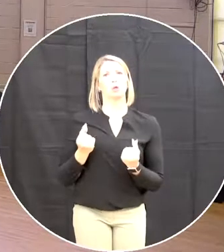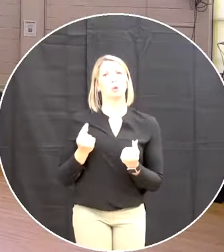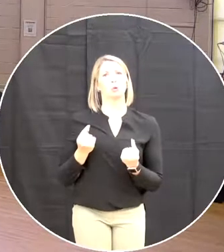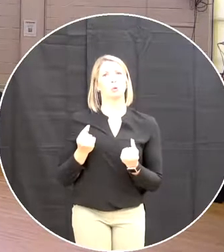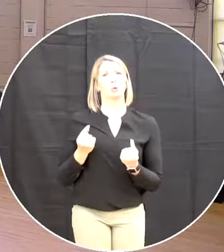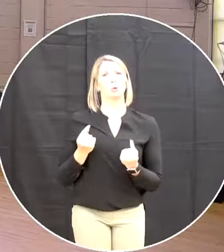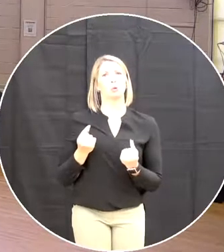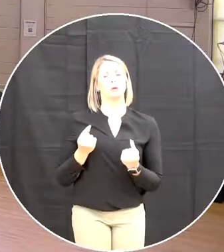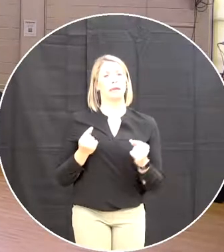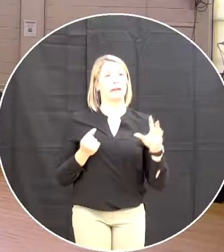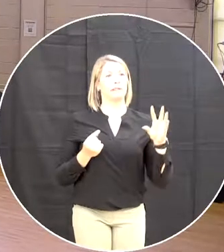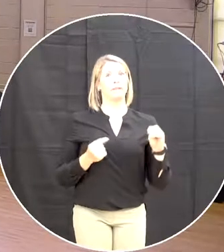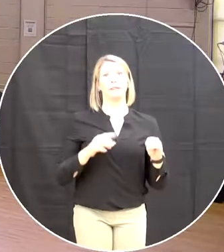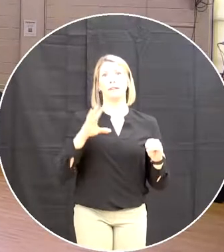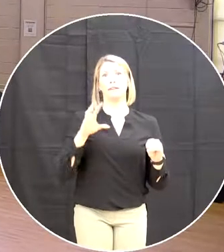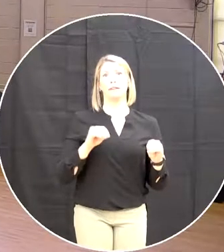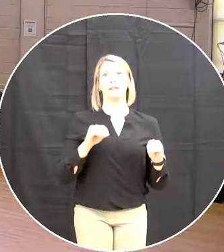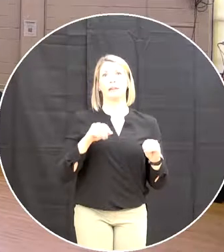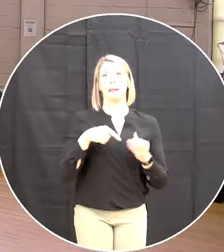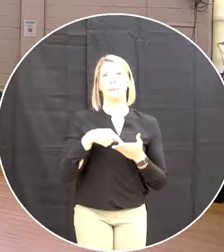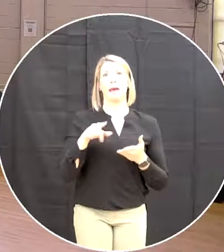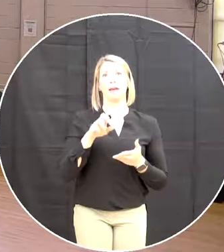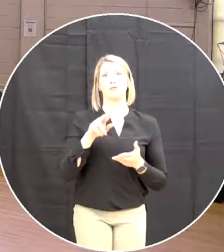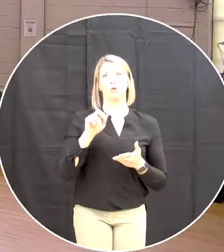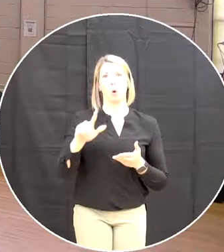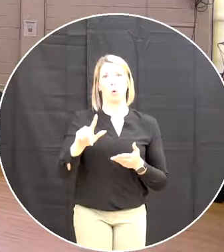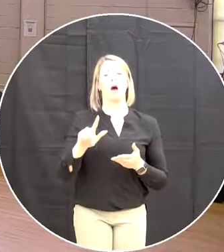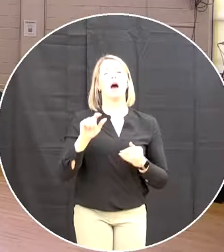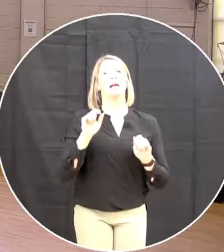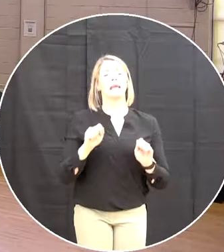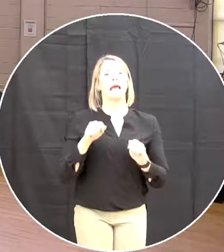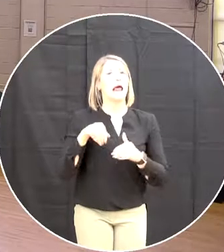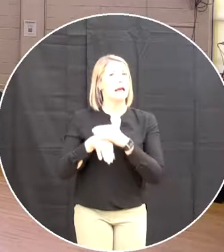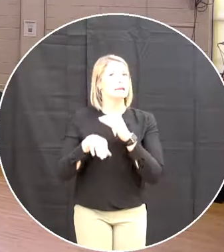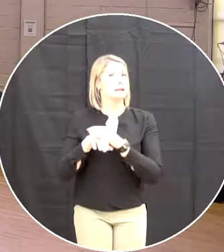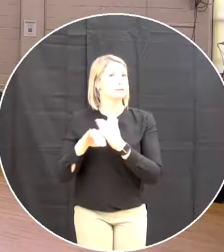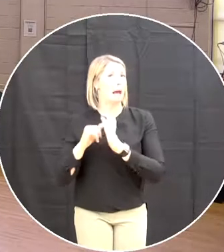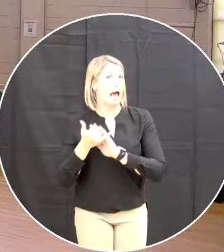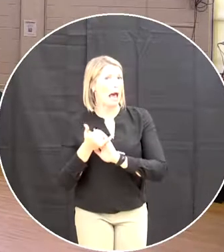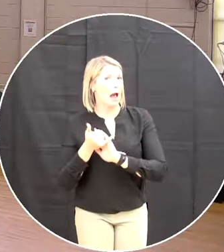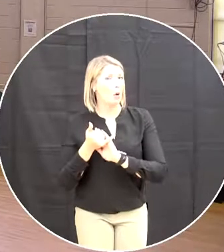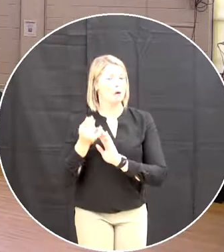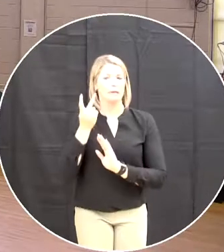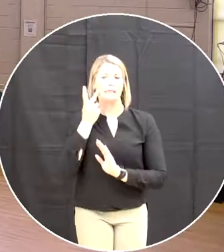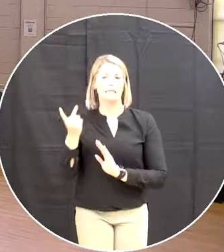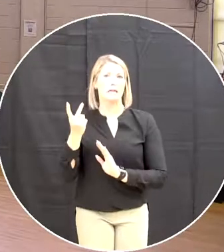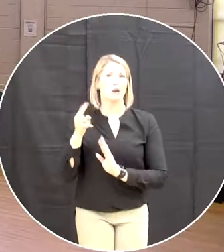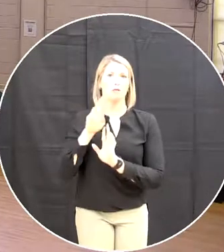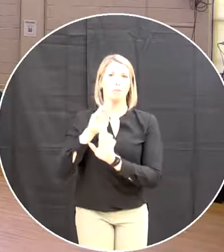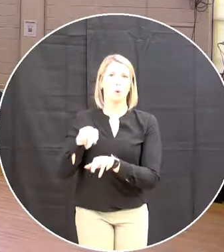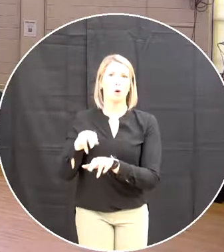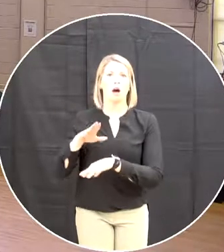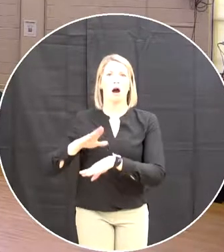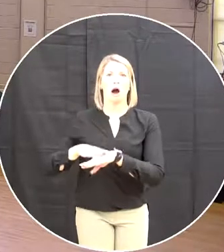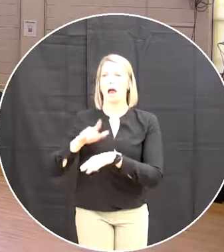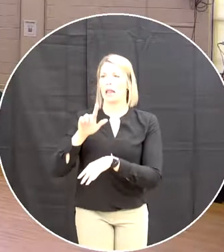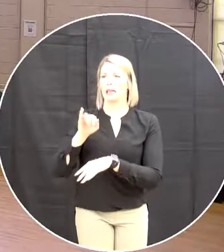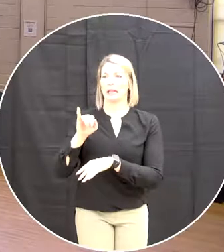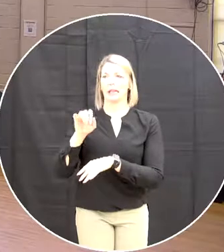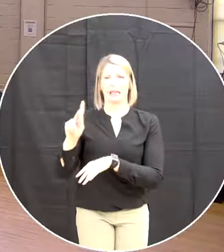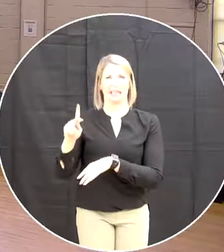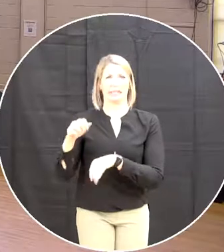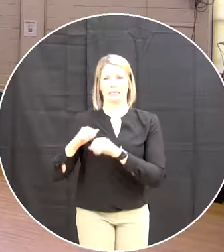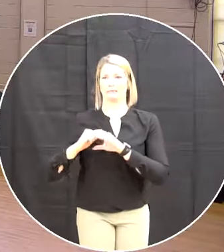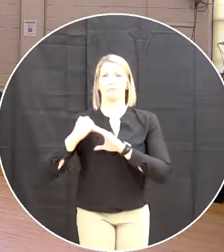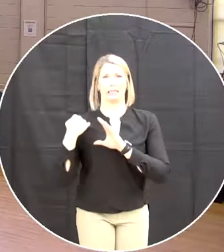this report can be accessed via a link that's provided in your document that was provided to all of us elaine provided all of